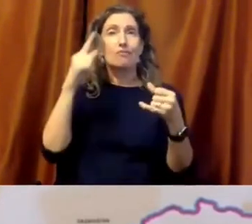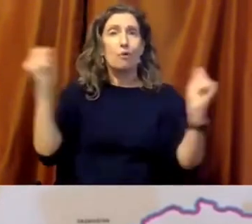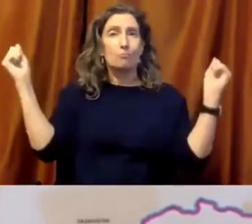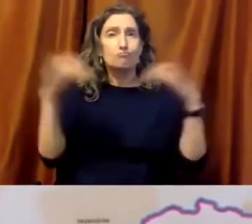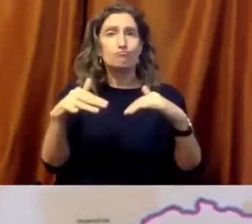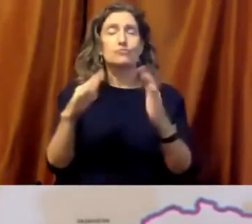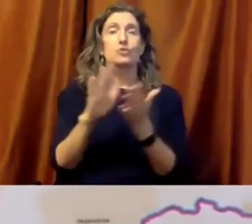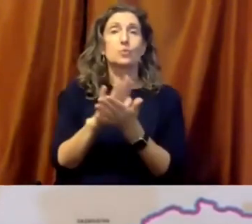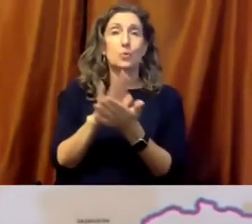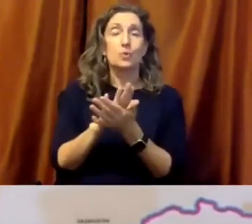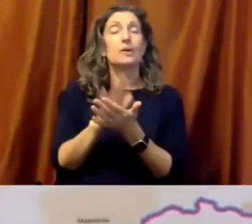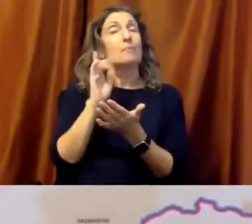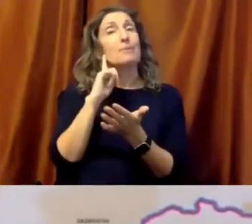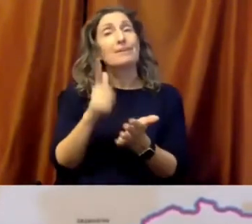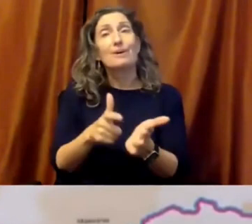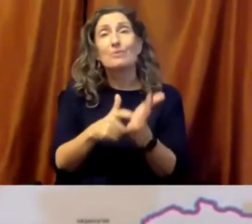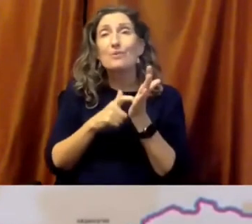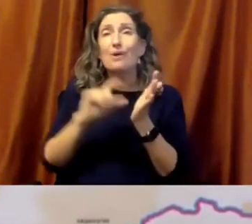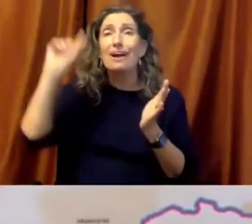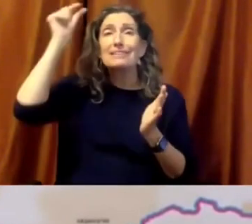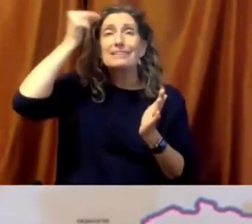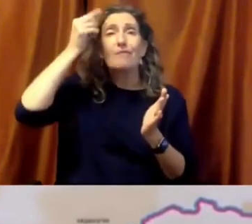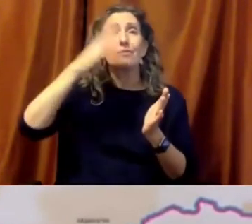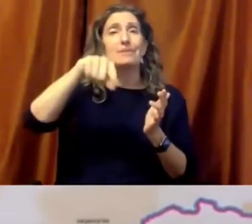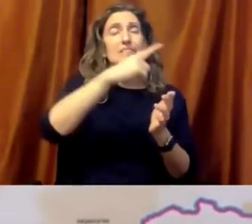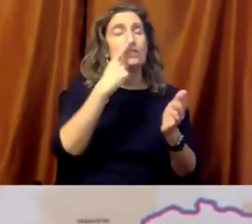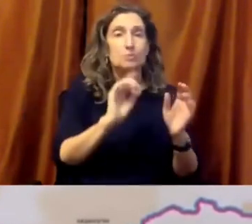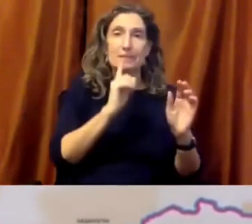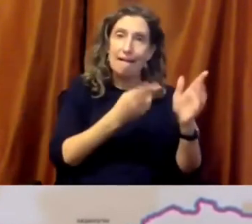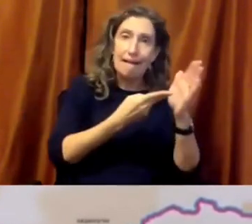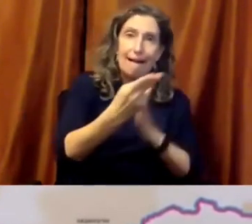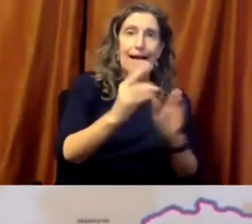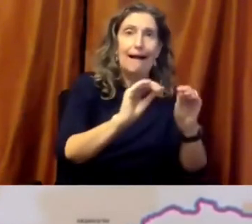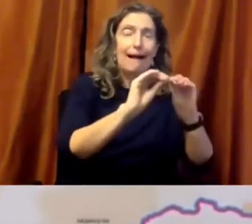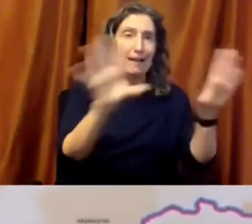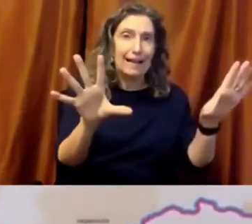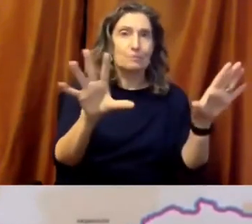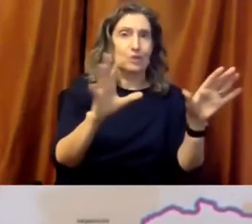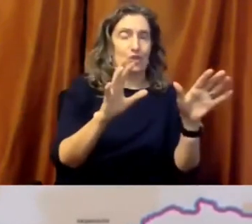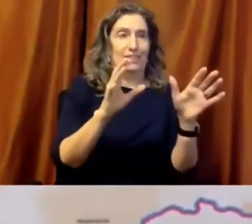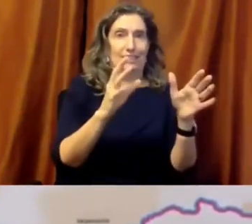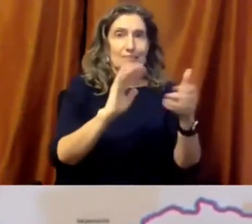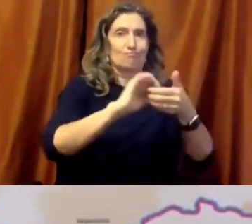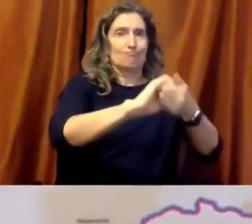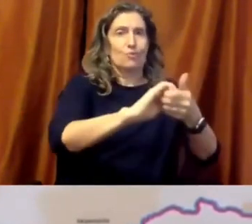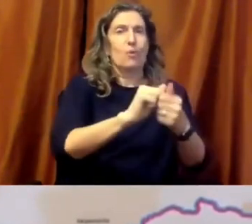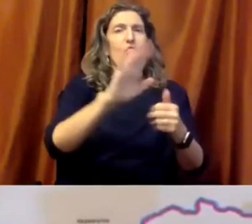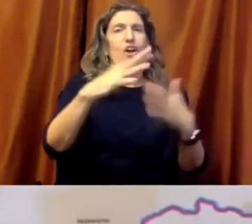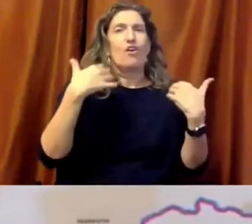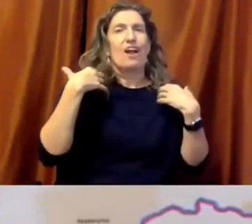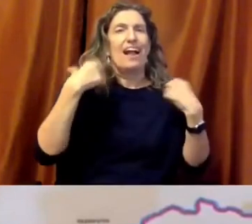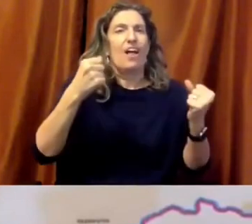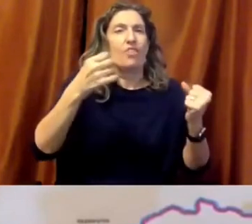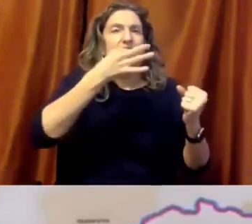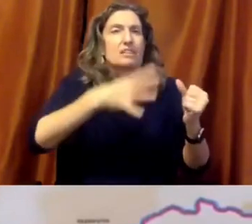tied to the advice of health experts, continuous dialogue with educators and their unions, and the recognition